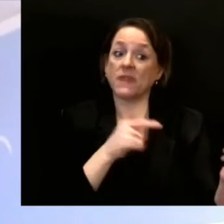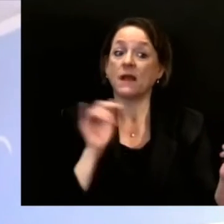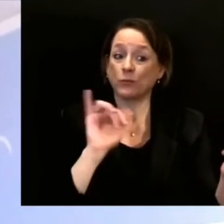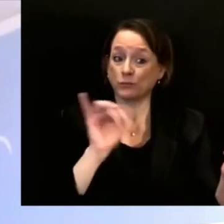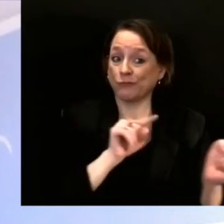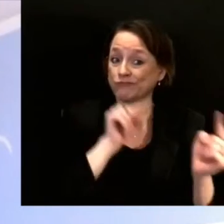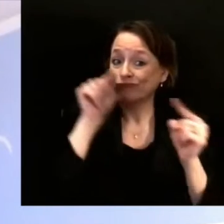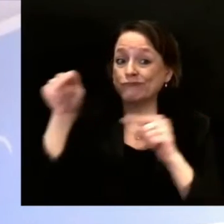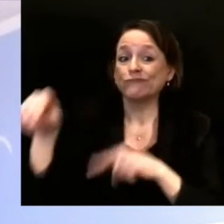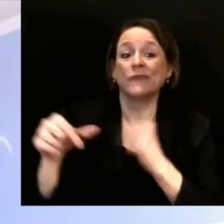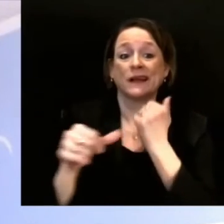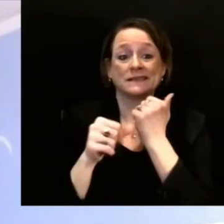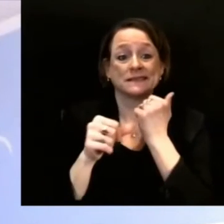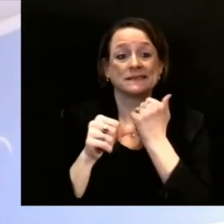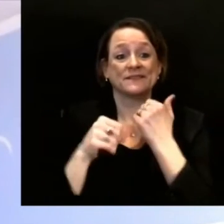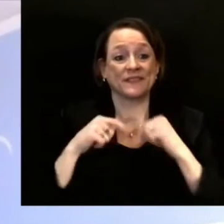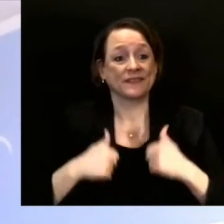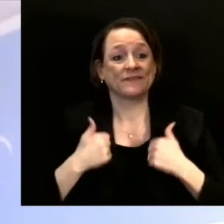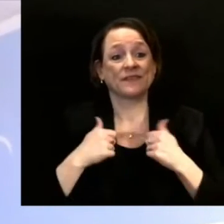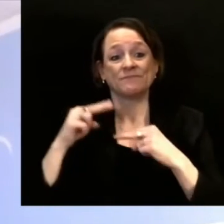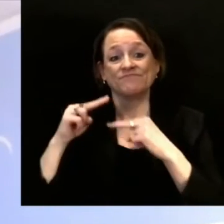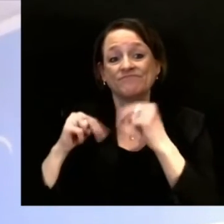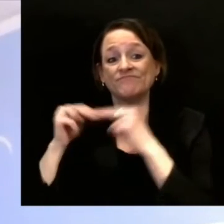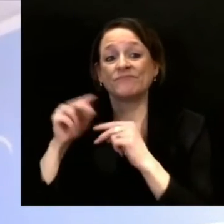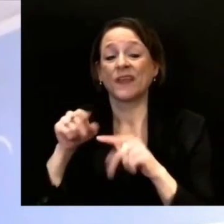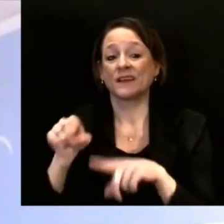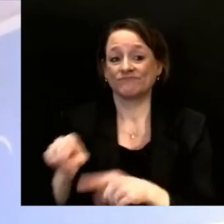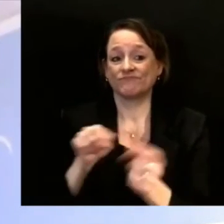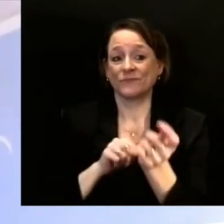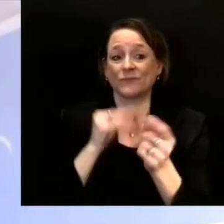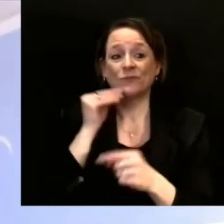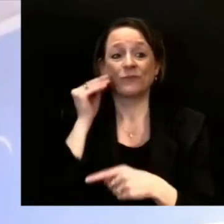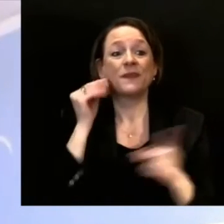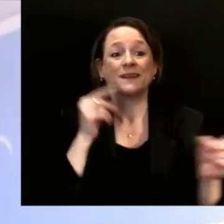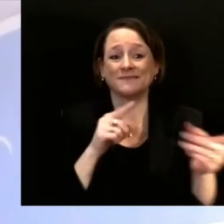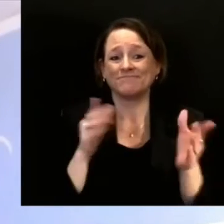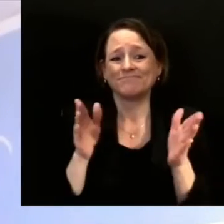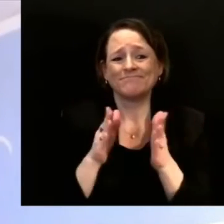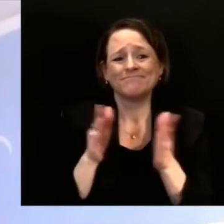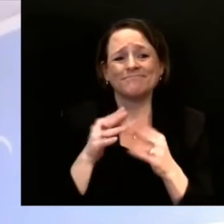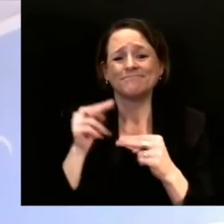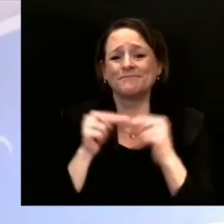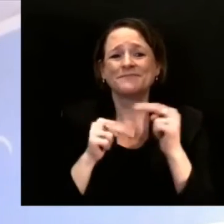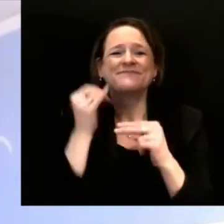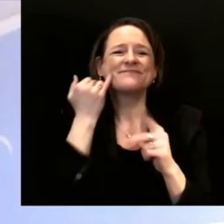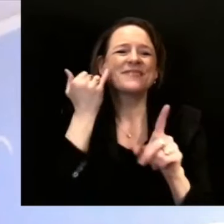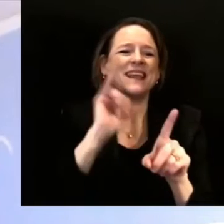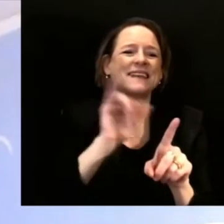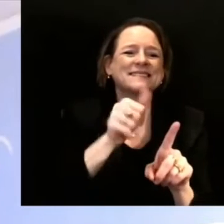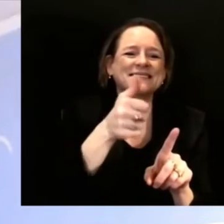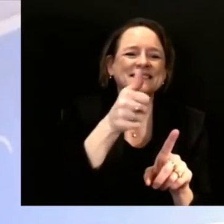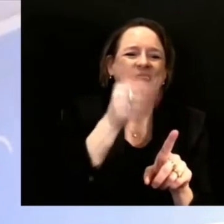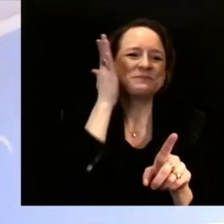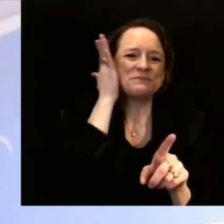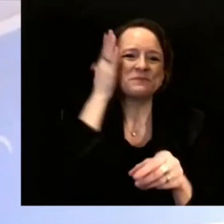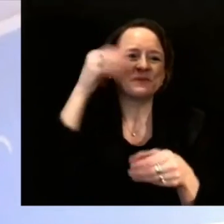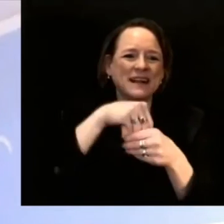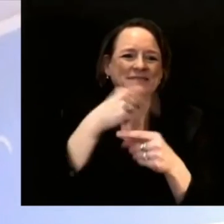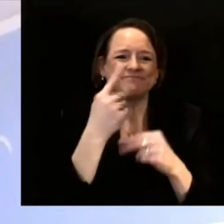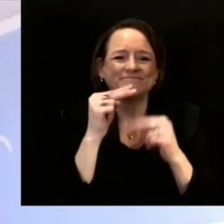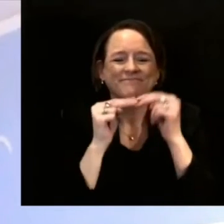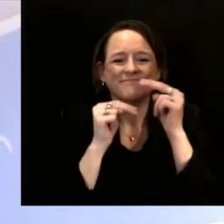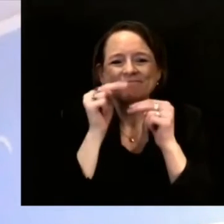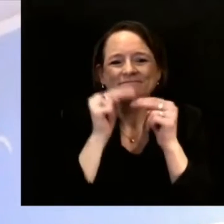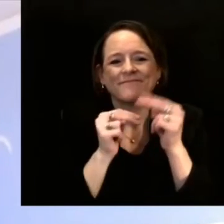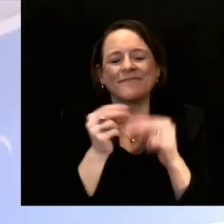small, less than 10 beds. And those are perfect places where a local pharmacy or an independent pharmacy may be